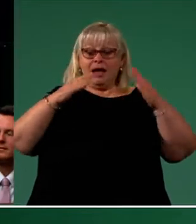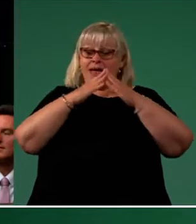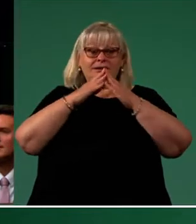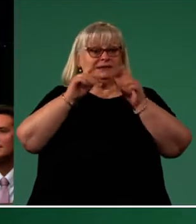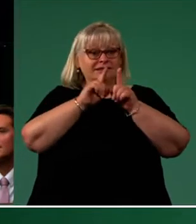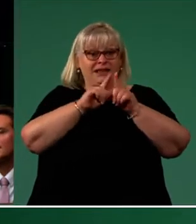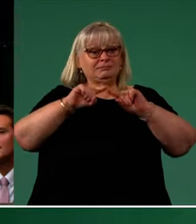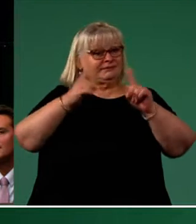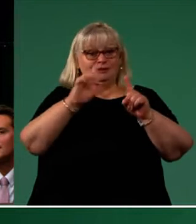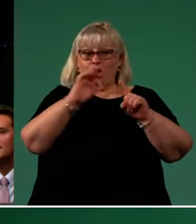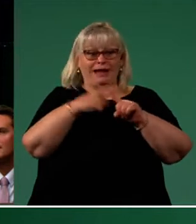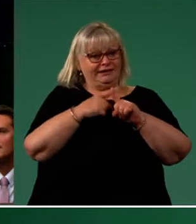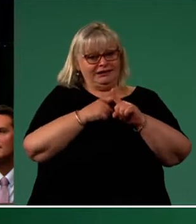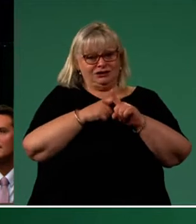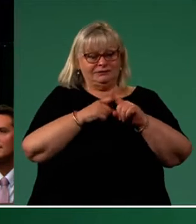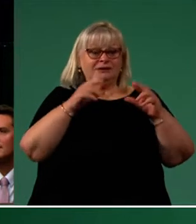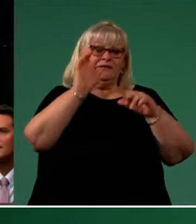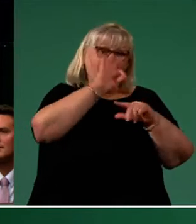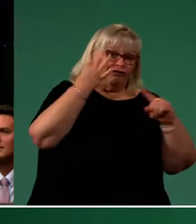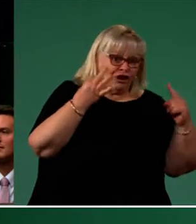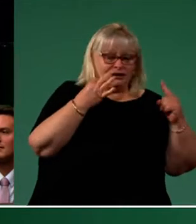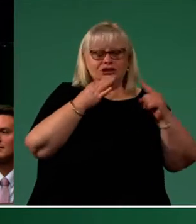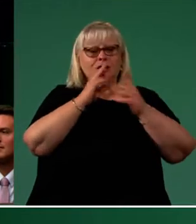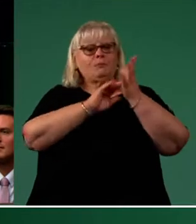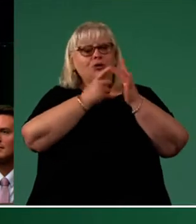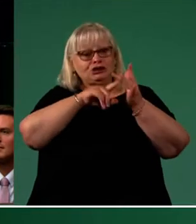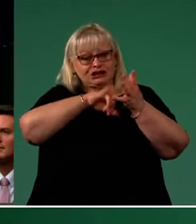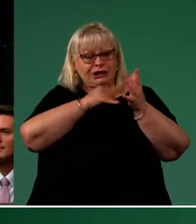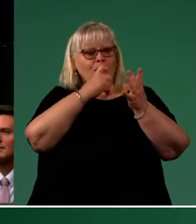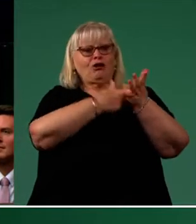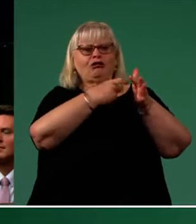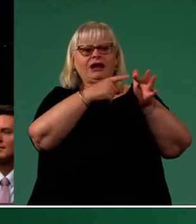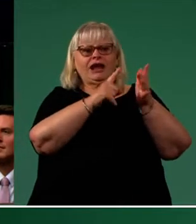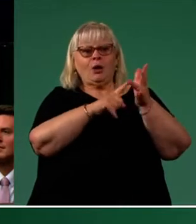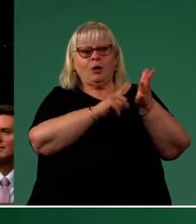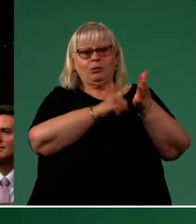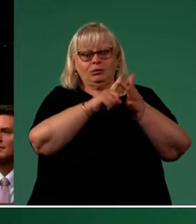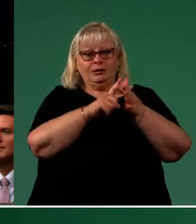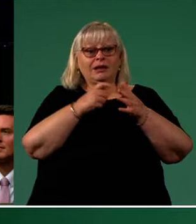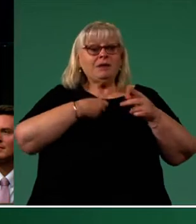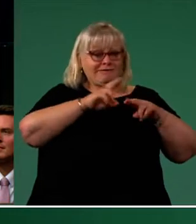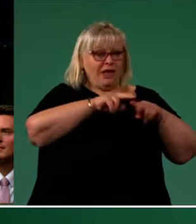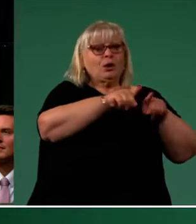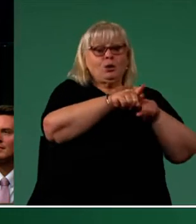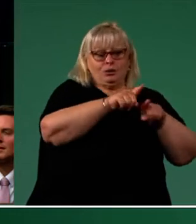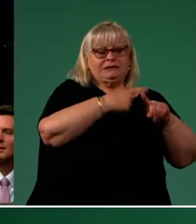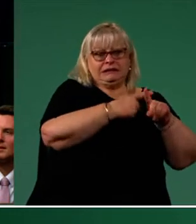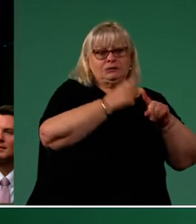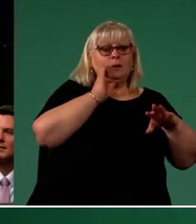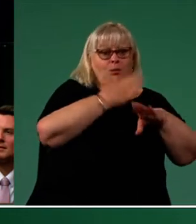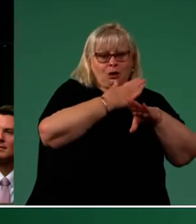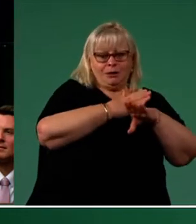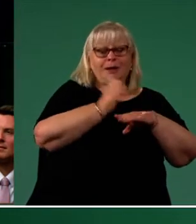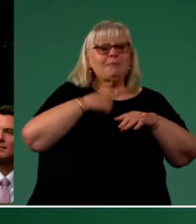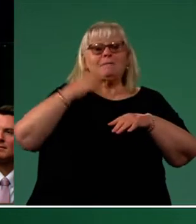English at home. We spoke a mixture of French and Mauritian Creole. While Dad quickly learned English on the job, my Mum